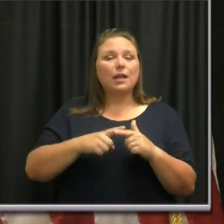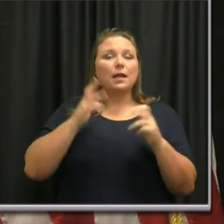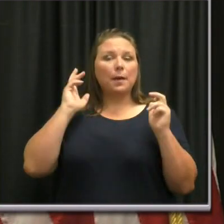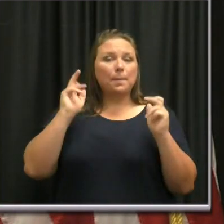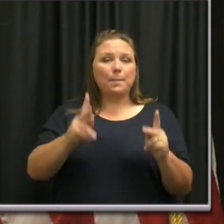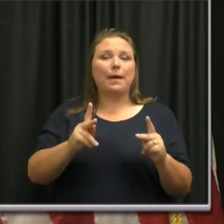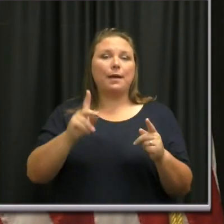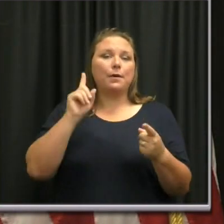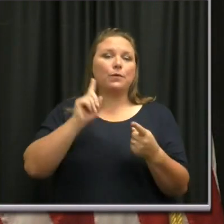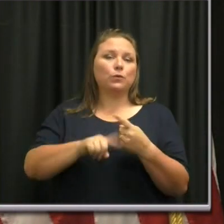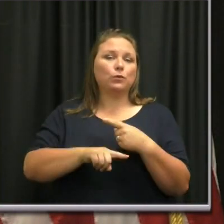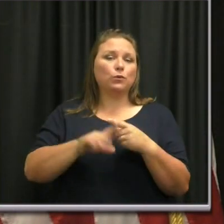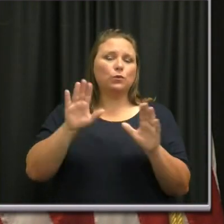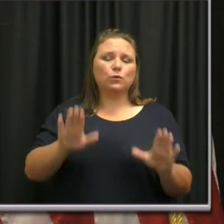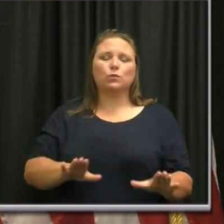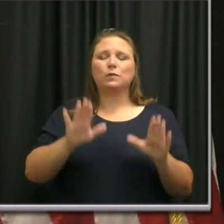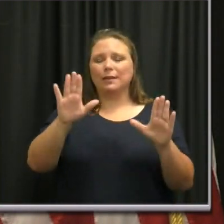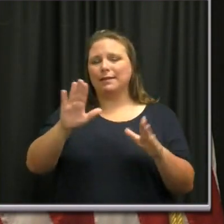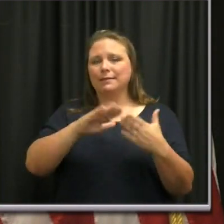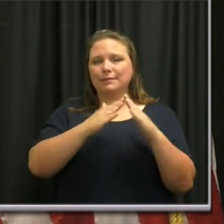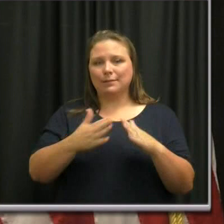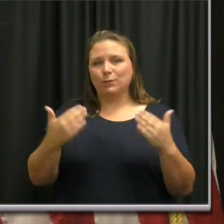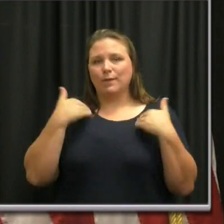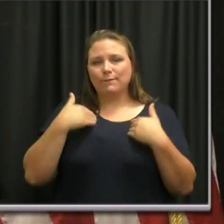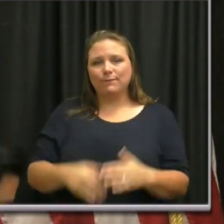to, um, the great city that we have.